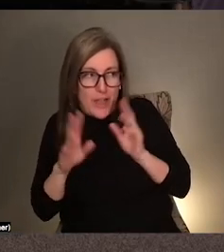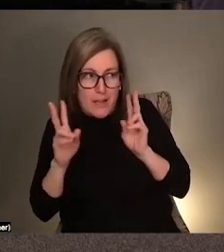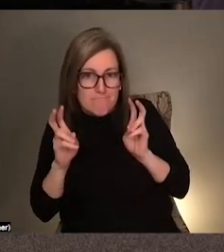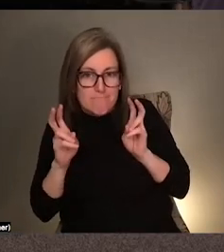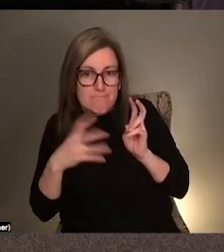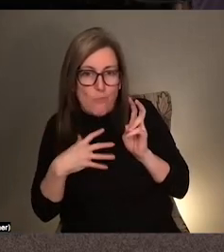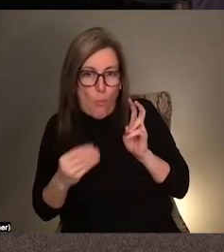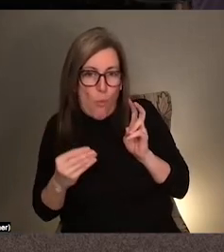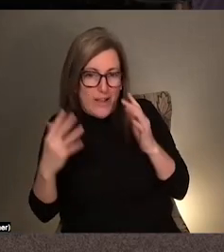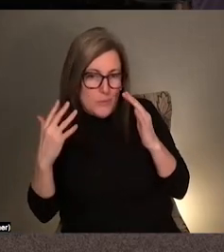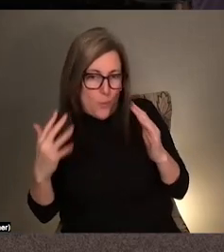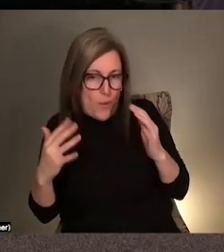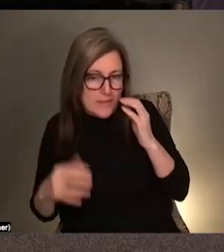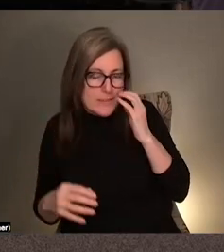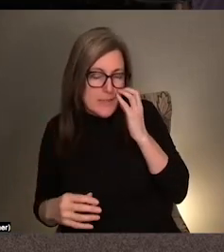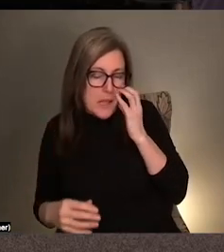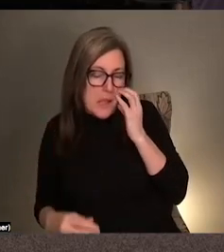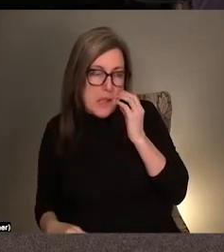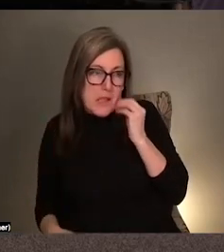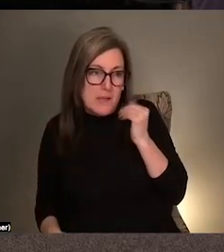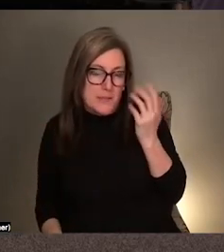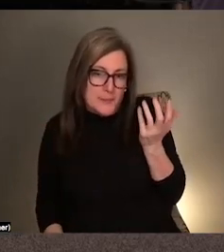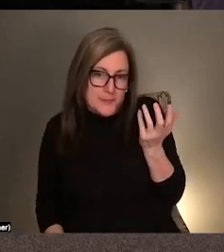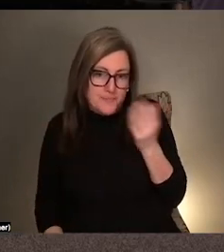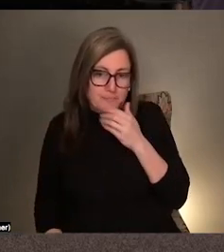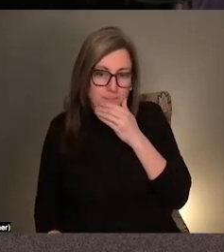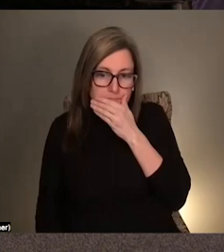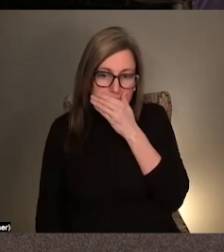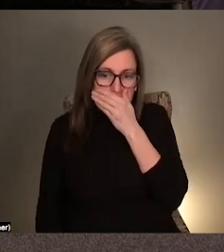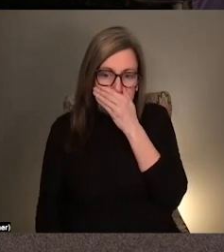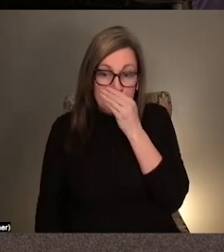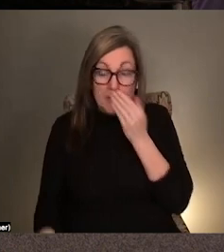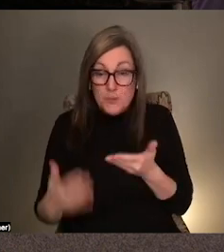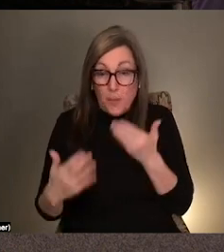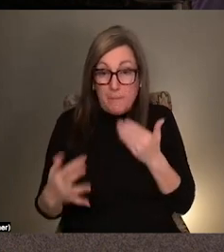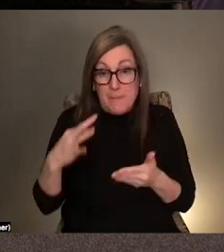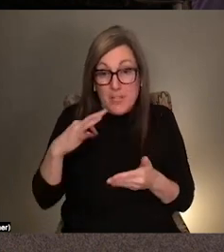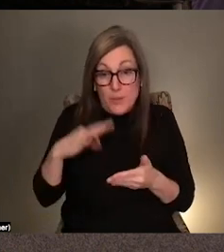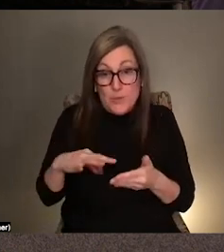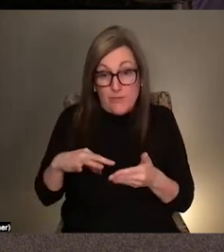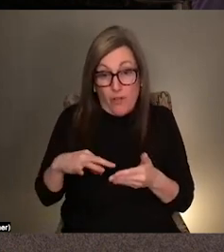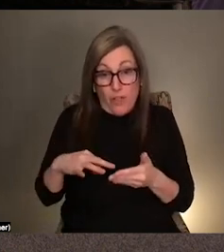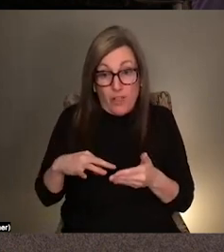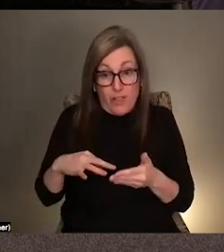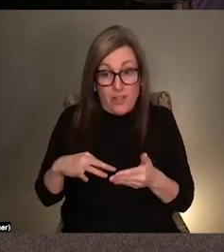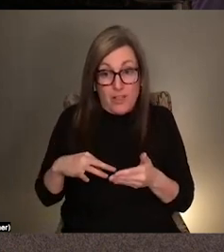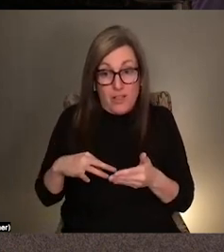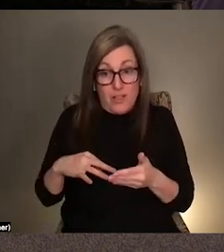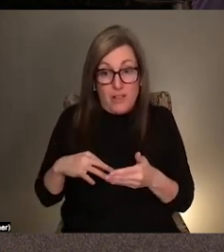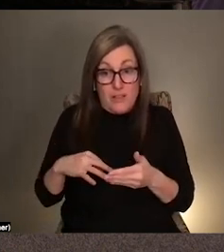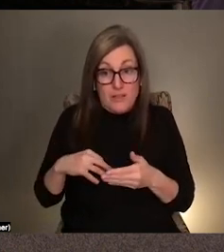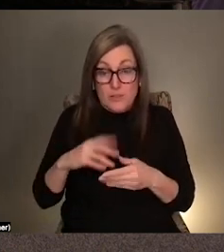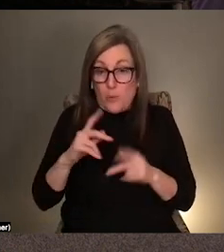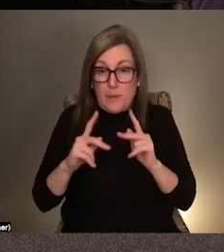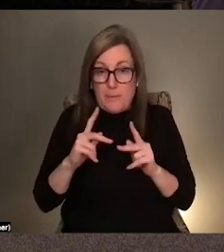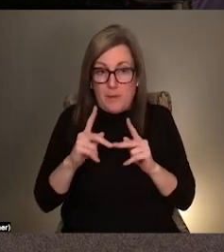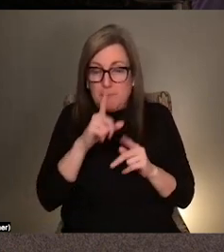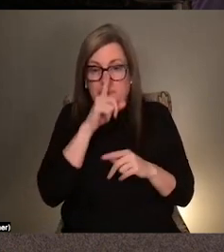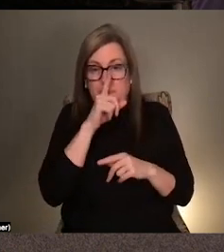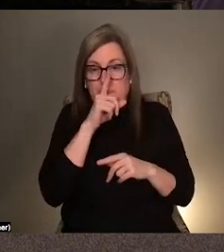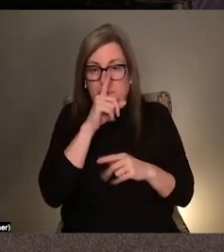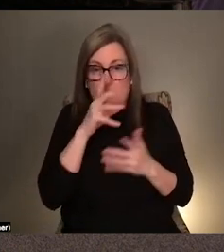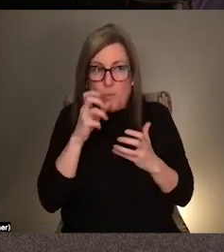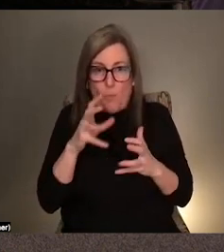basically. Um, and that, that might be useful politically in some ways to not be heard or to be able to